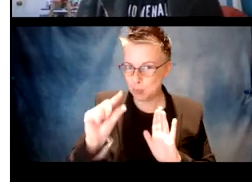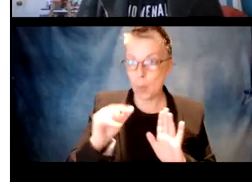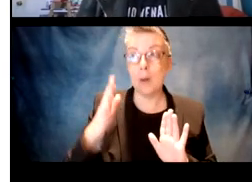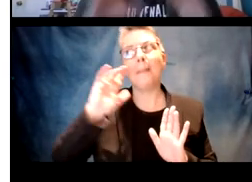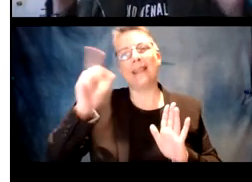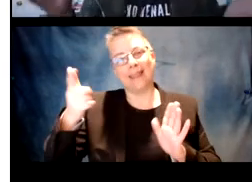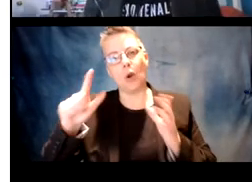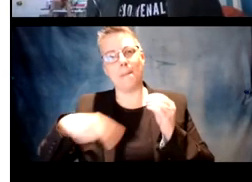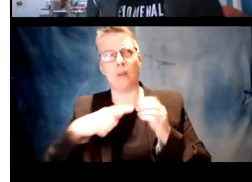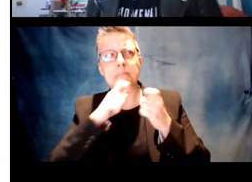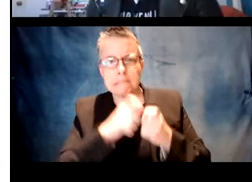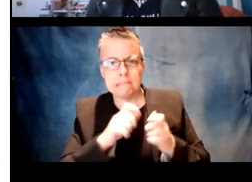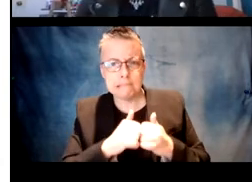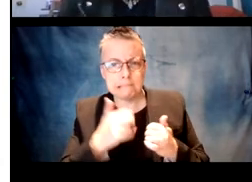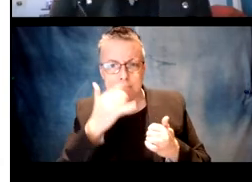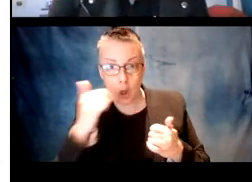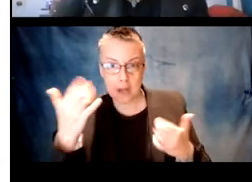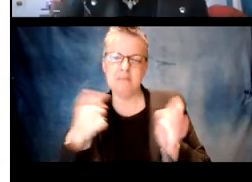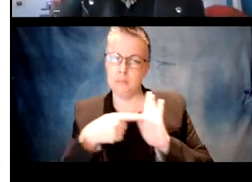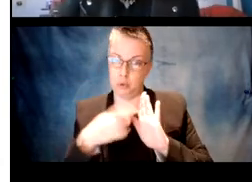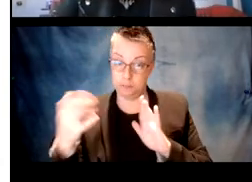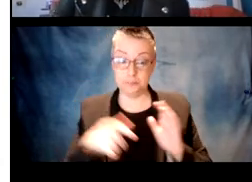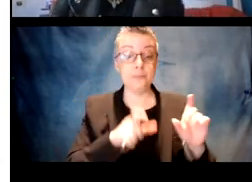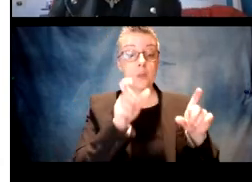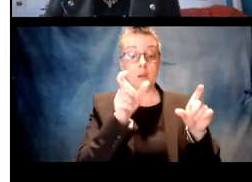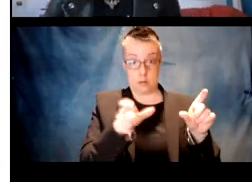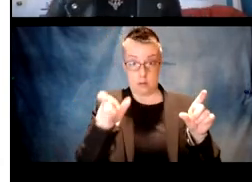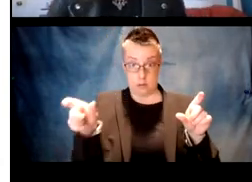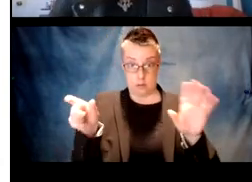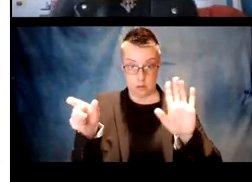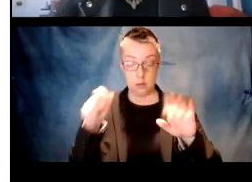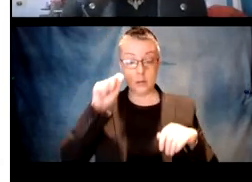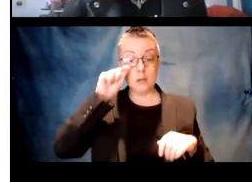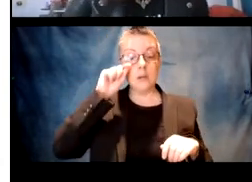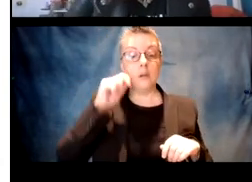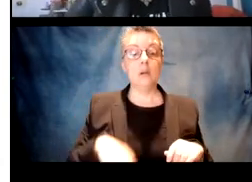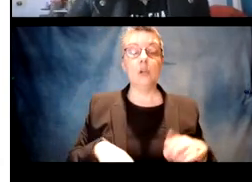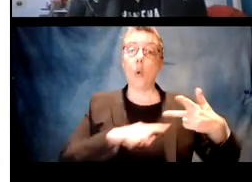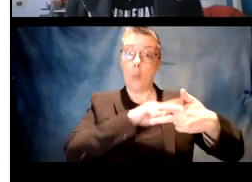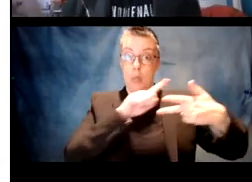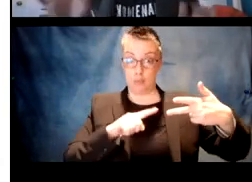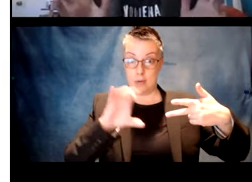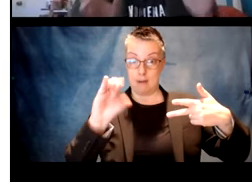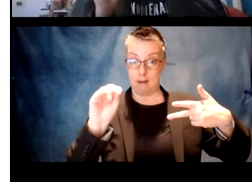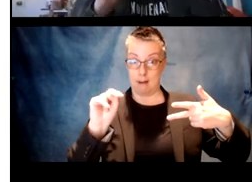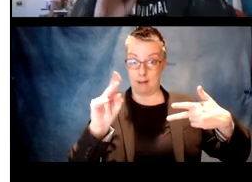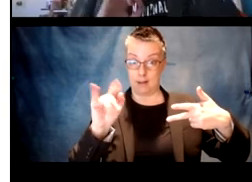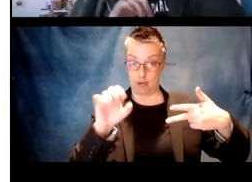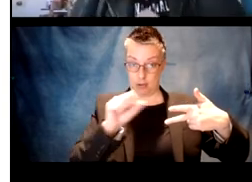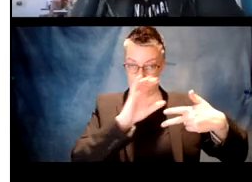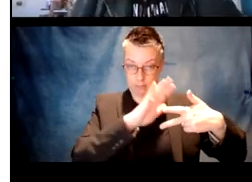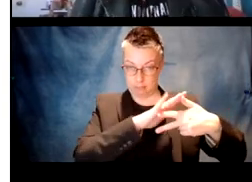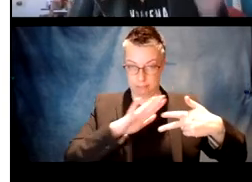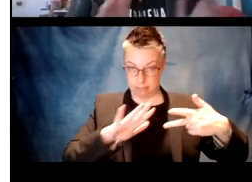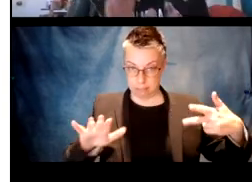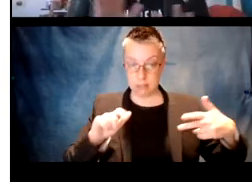Okay, so this is a big graph of a lot of stuff, but I just wanted to have it here in case later we have questions when I go back to it, but what's going to happen is